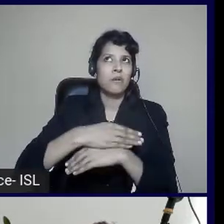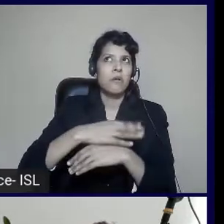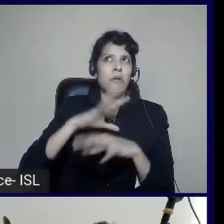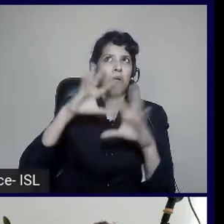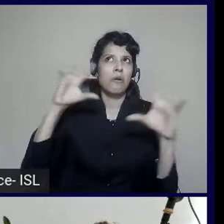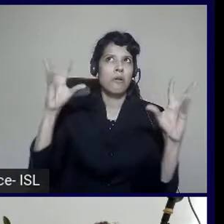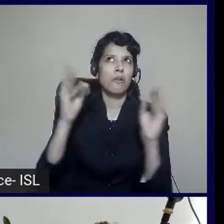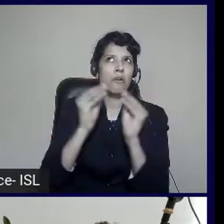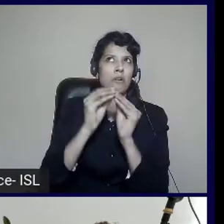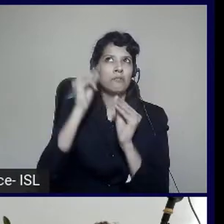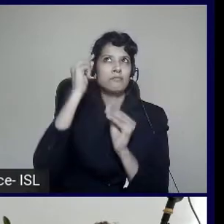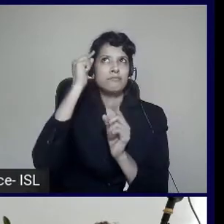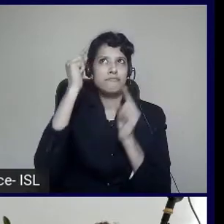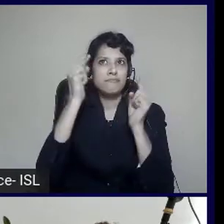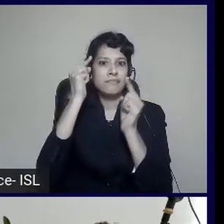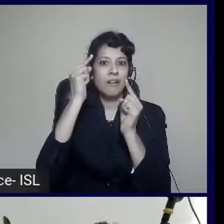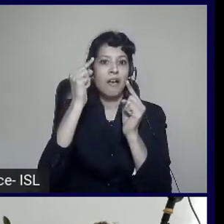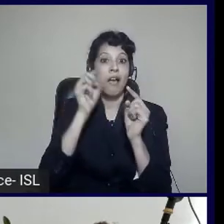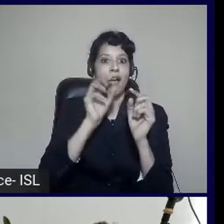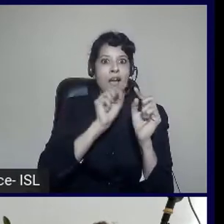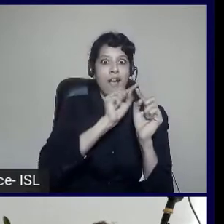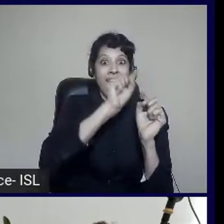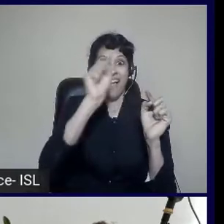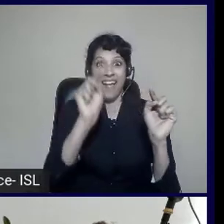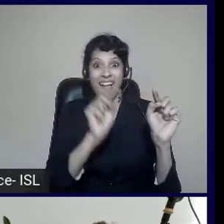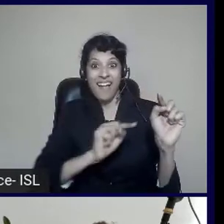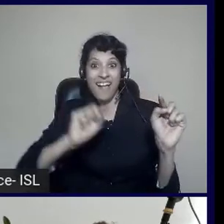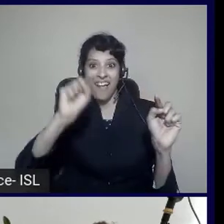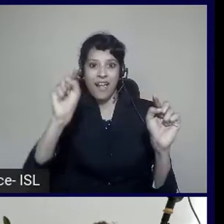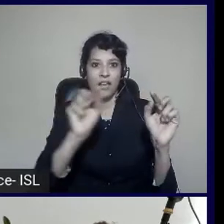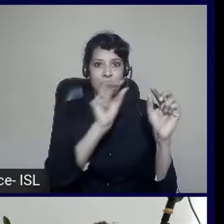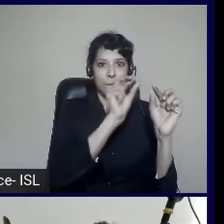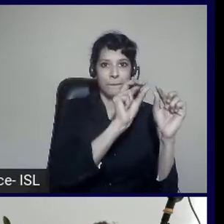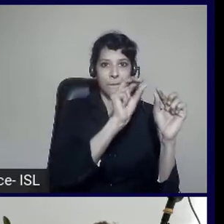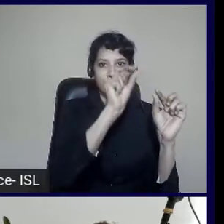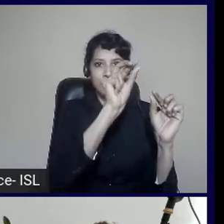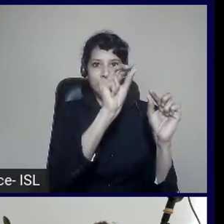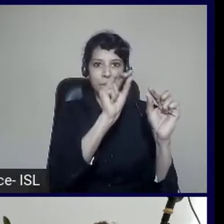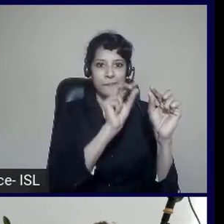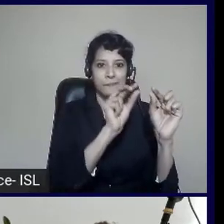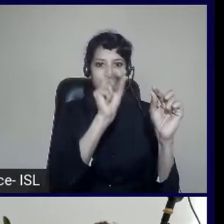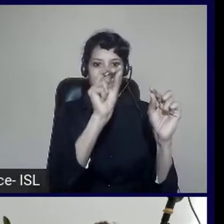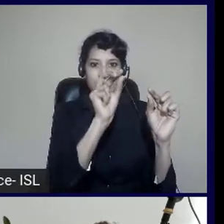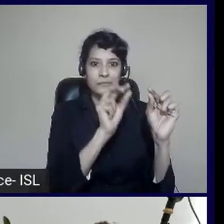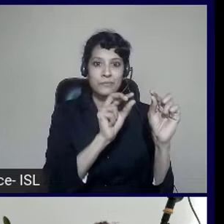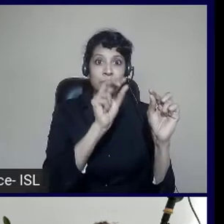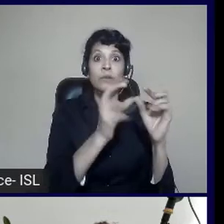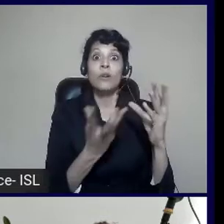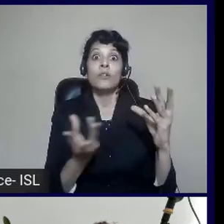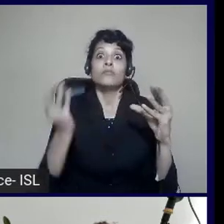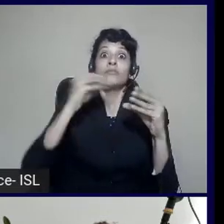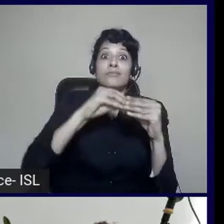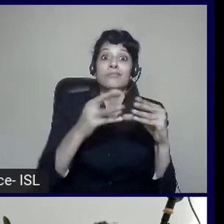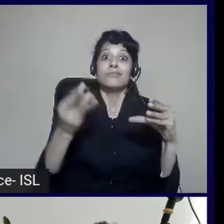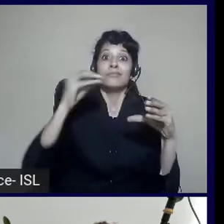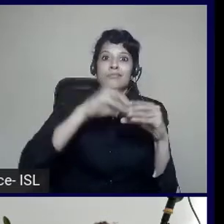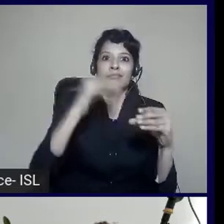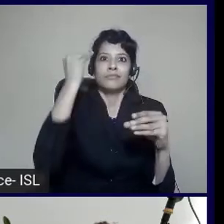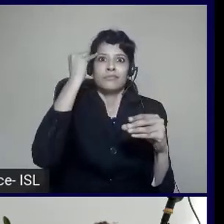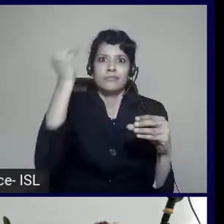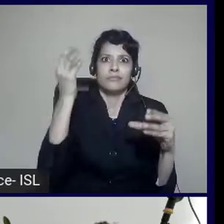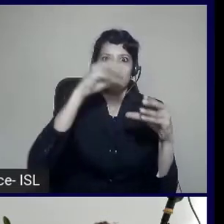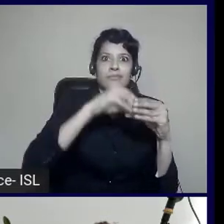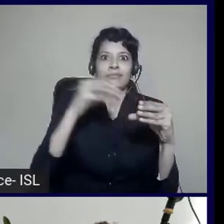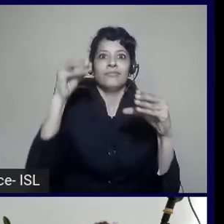registration to aid people who can't type. You have accessibility help desk. You have single sign-on. You have one-button